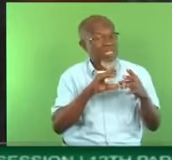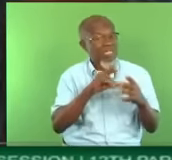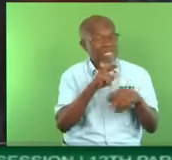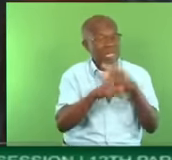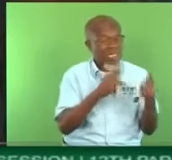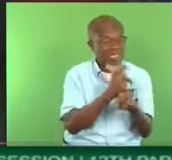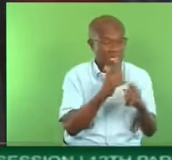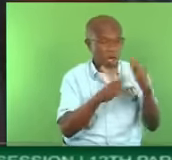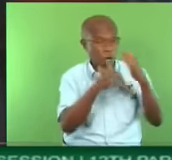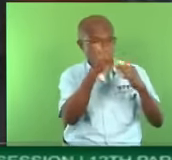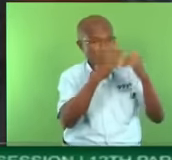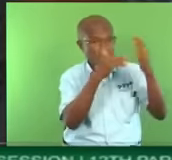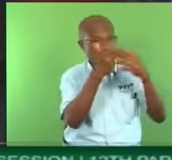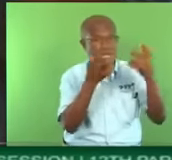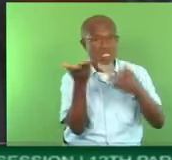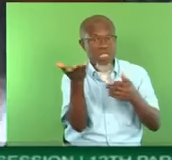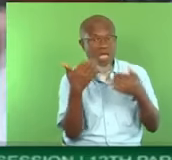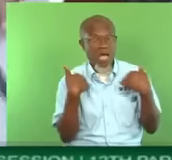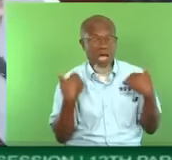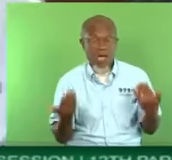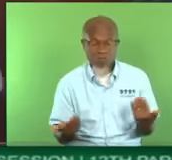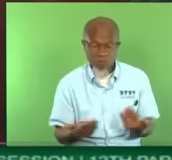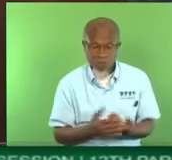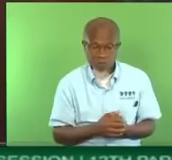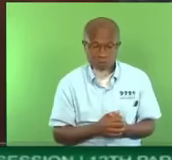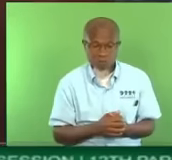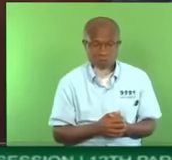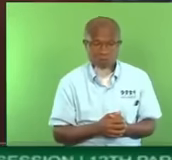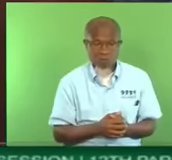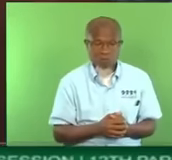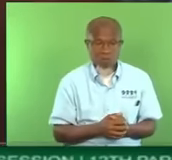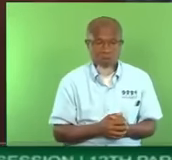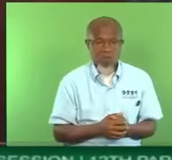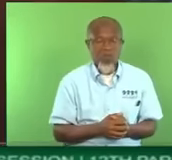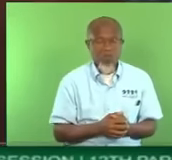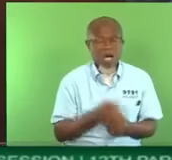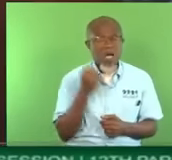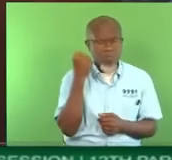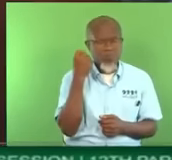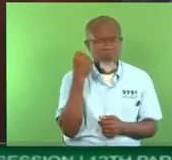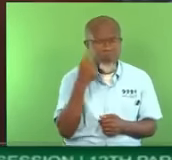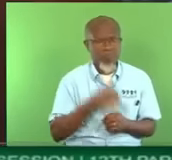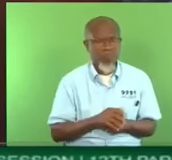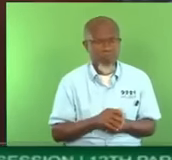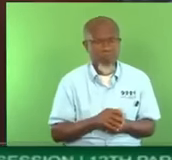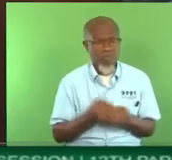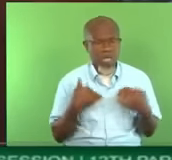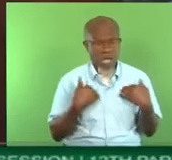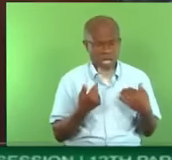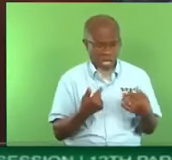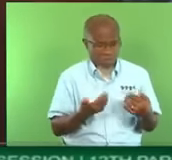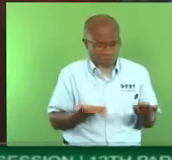was happening. I understood well. Because you see, Mr. Deputy Speaker, I have in my hand a report.